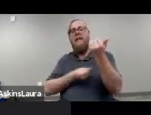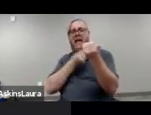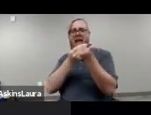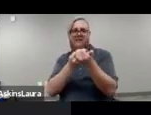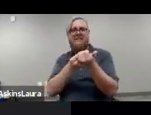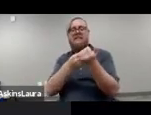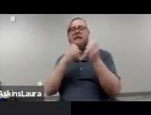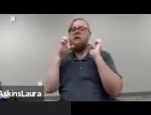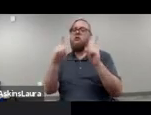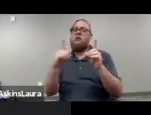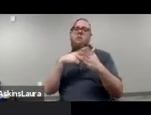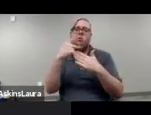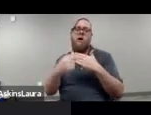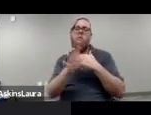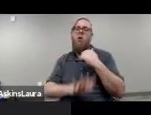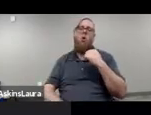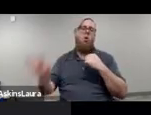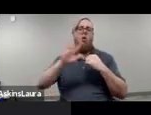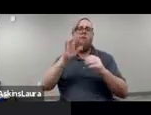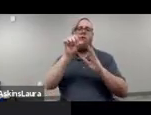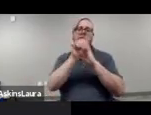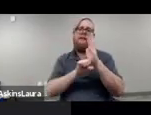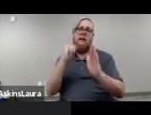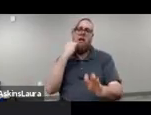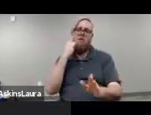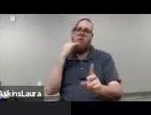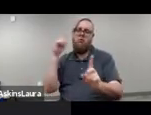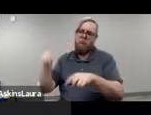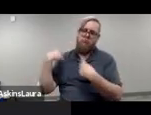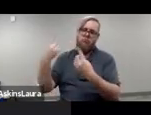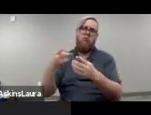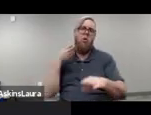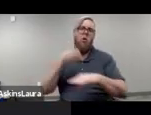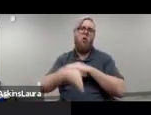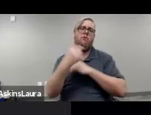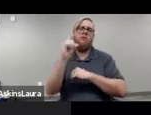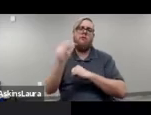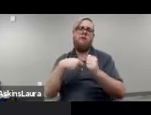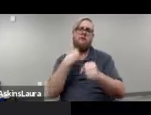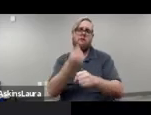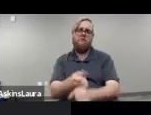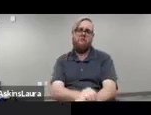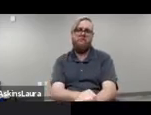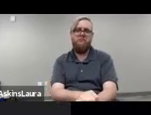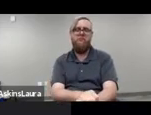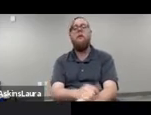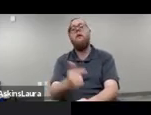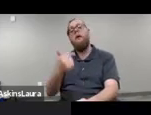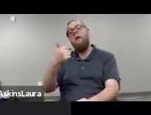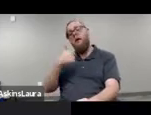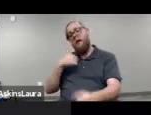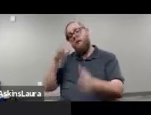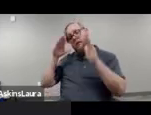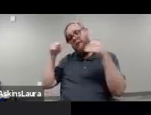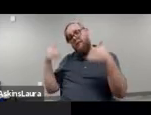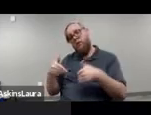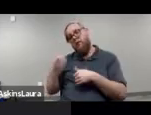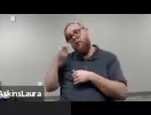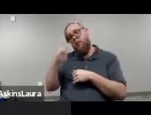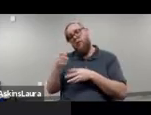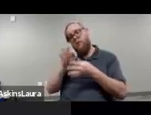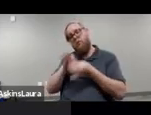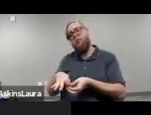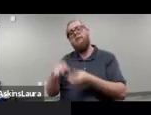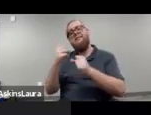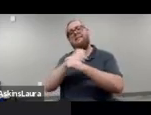education programs operating throughout California for the better part of a decade. So I'm going to focus, um, a little bit on the